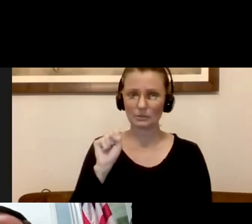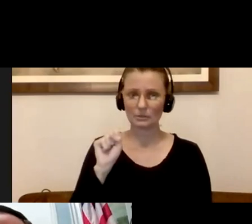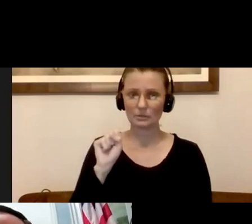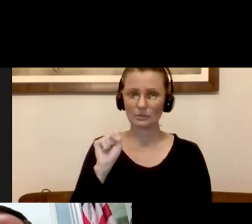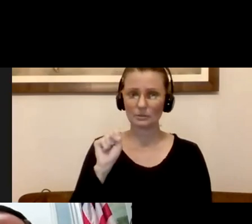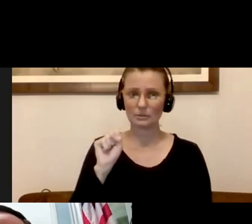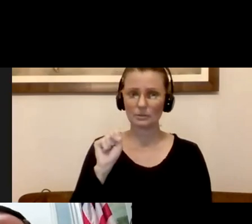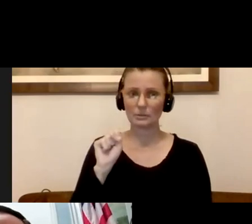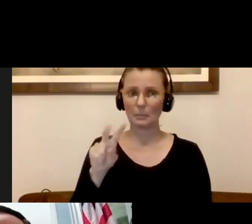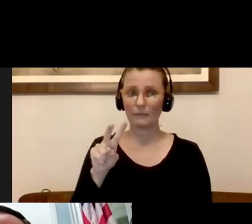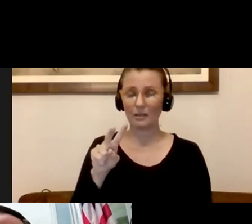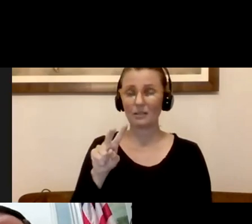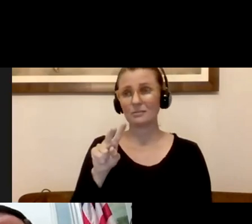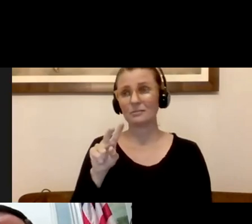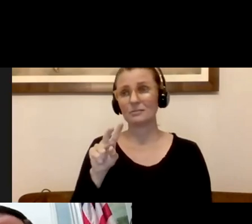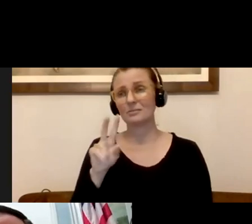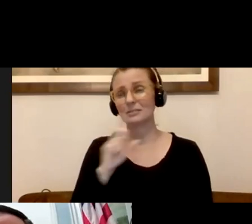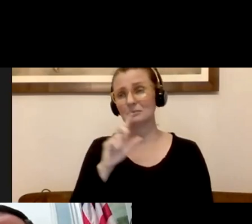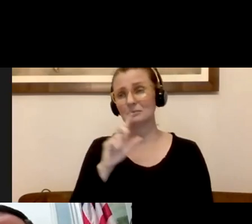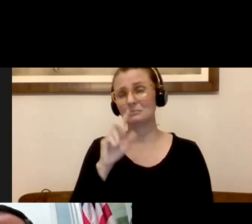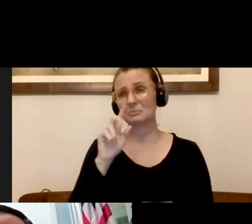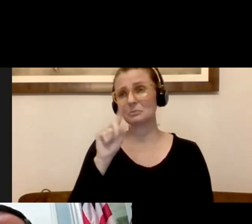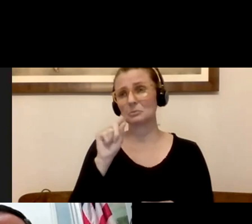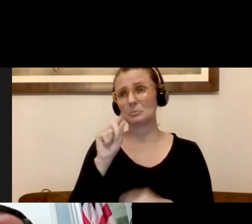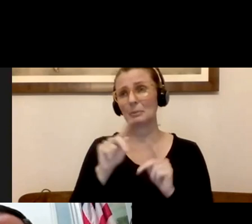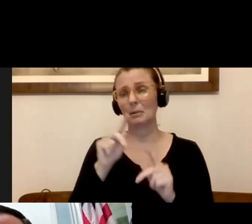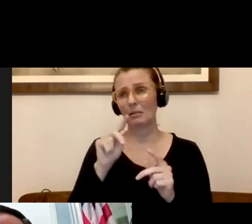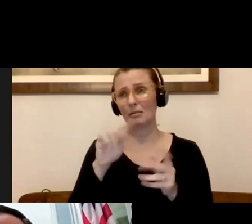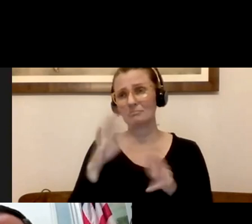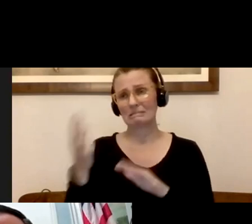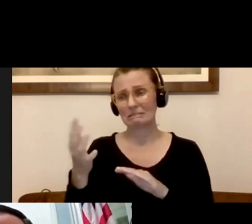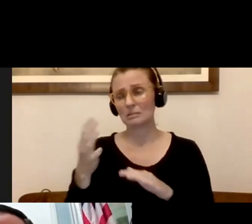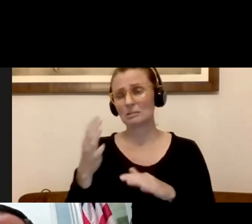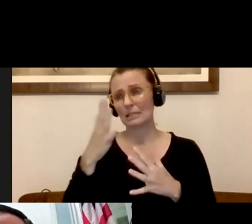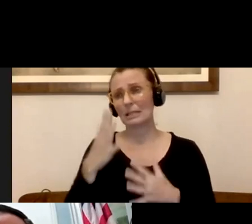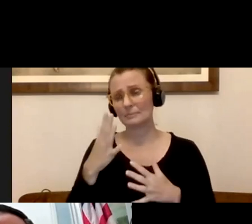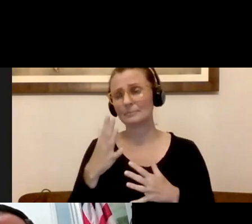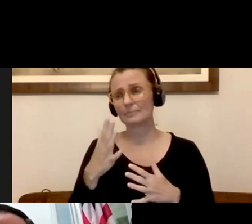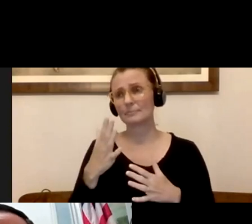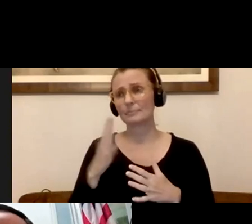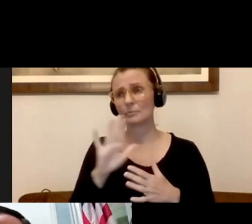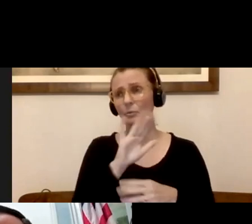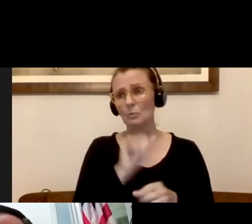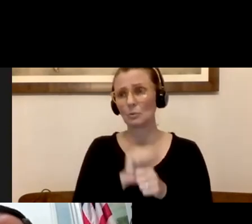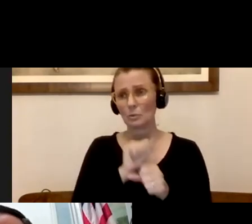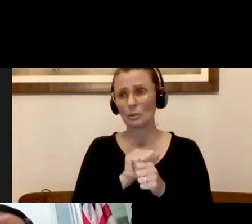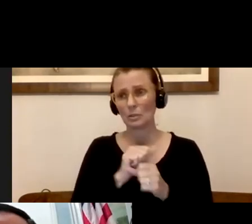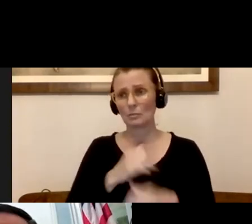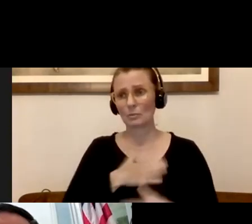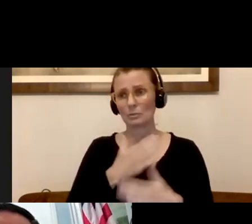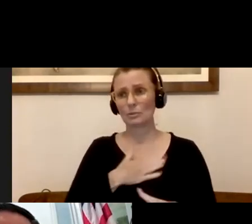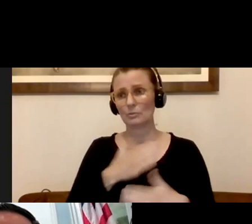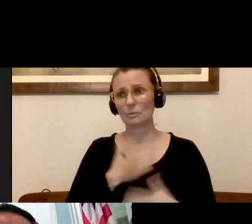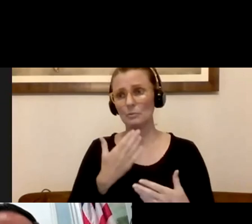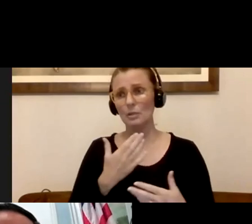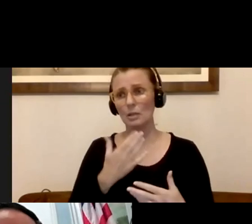And then we lost a lot of people in the Commonwealth. And this could be a lot worse too. So all your efforts are appreciated. It's saving lives. And we will get to the other side of this thing